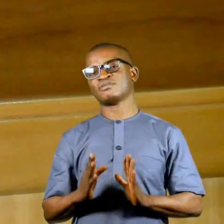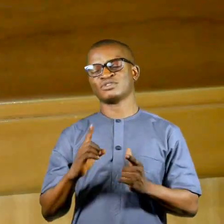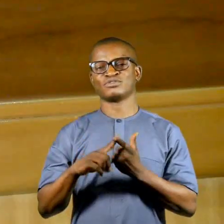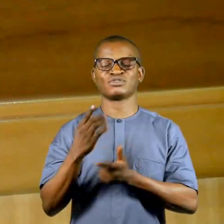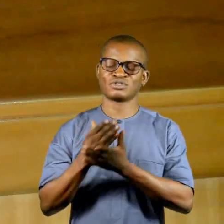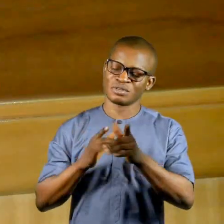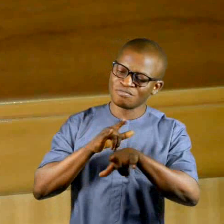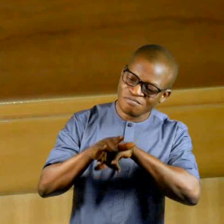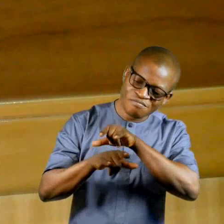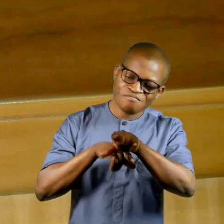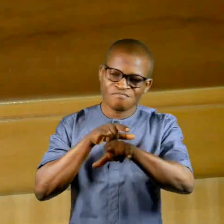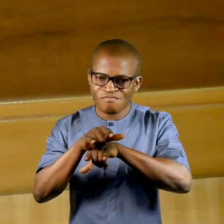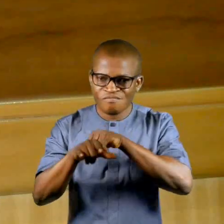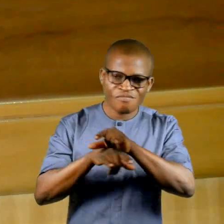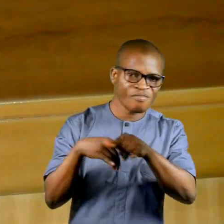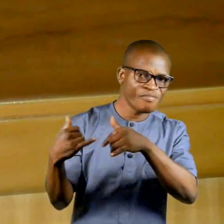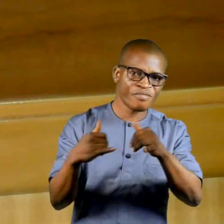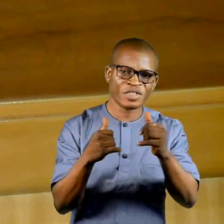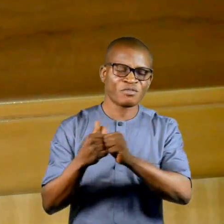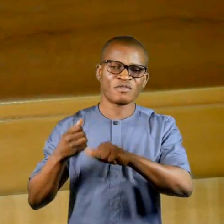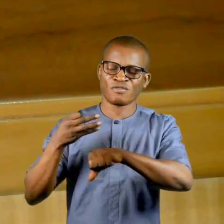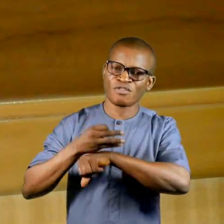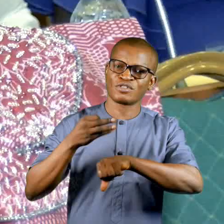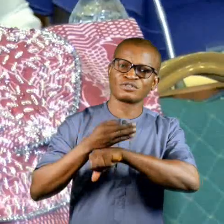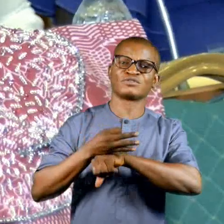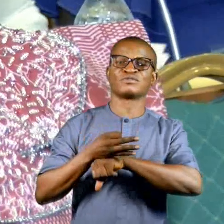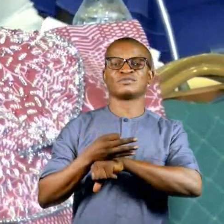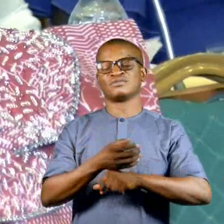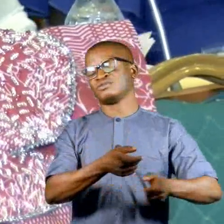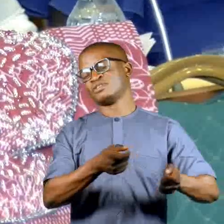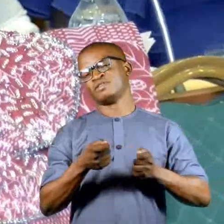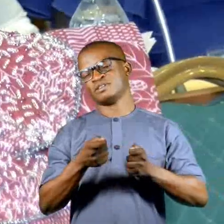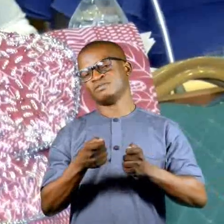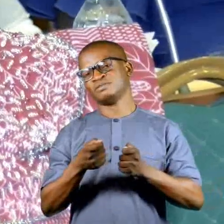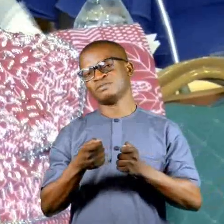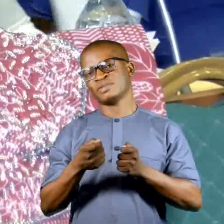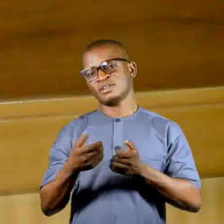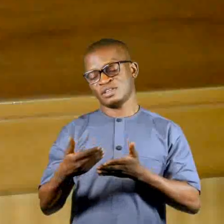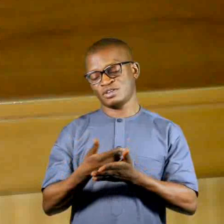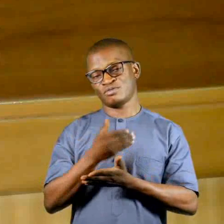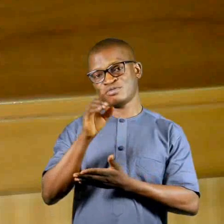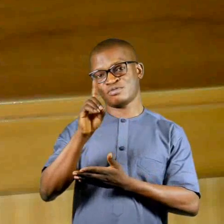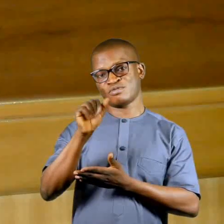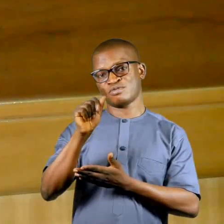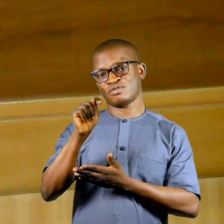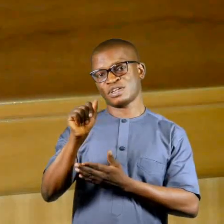deceit, to the cajole and the forceful trafficking. Current statistics shows that